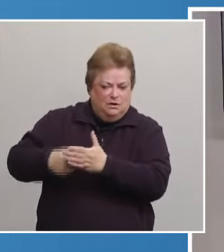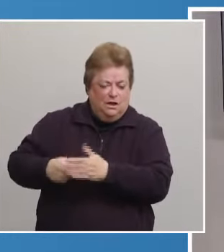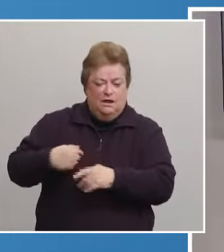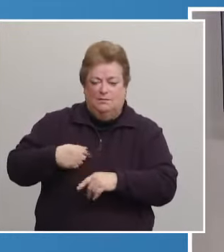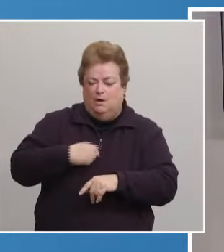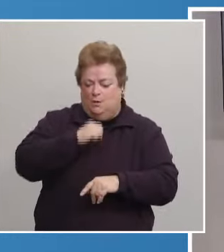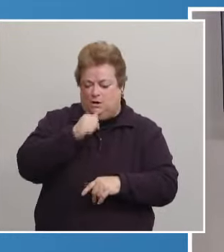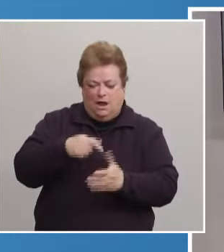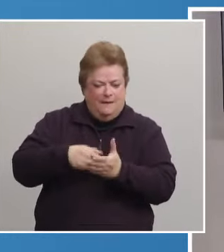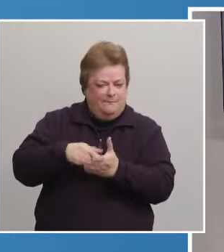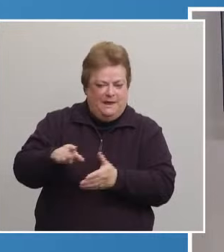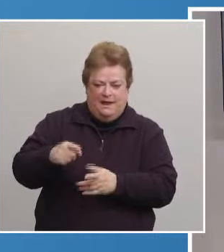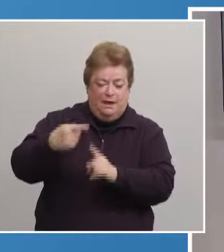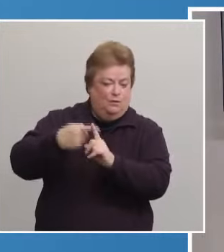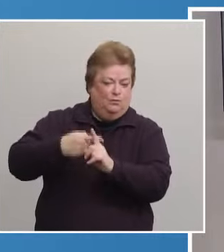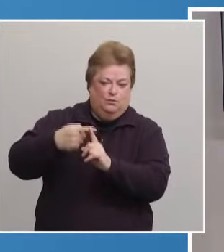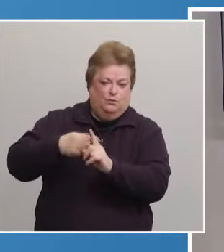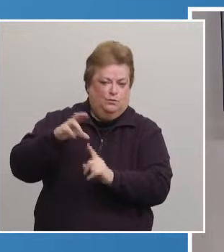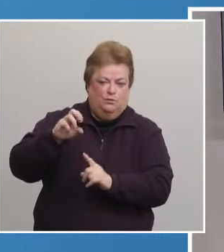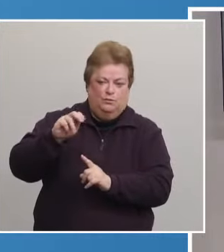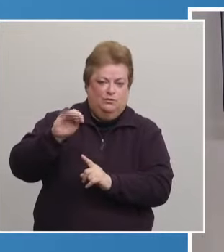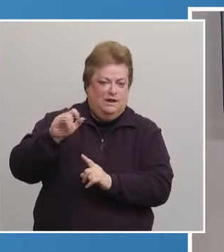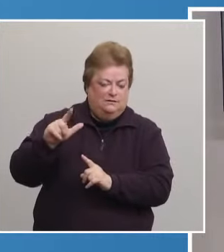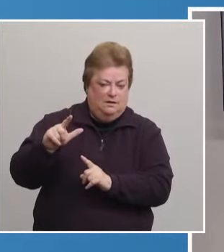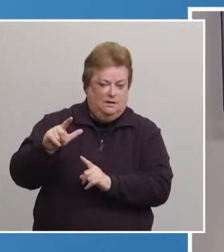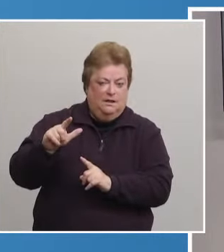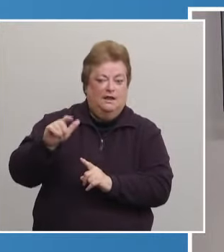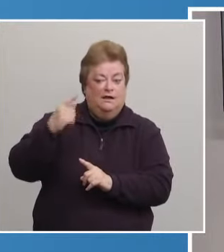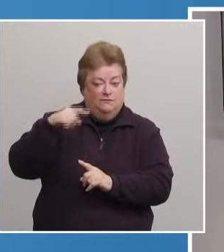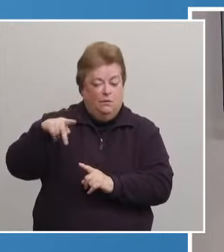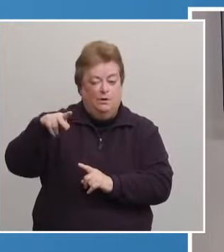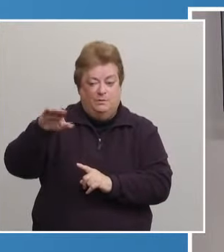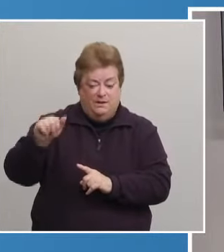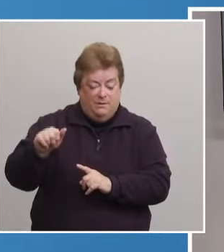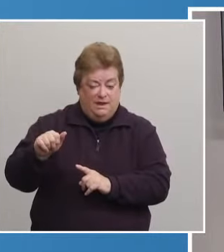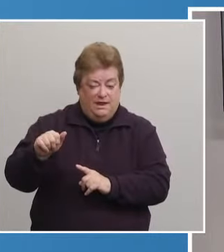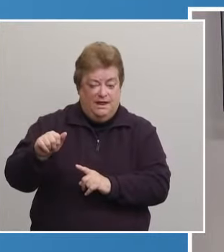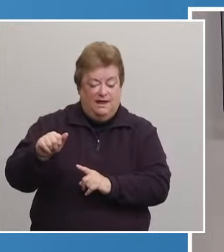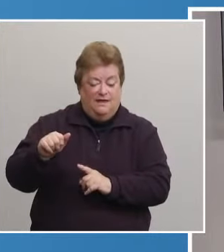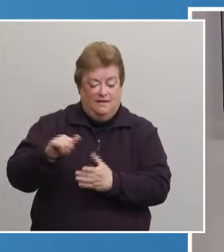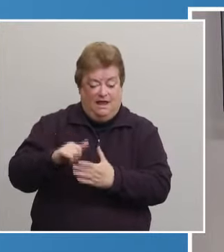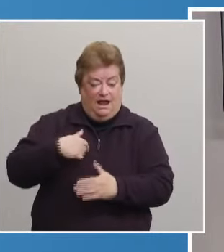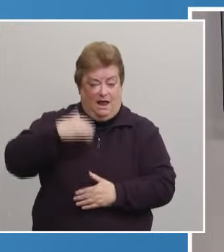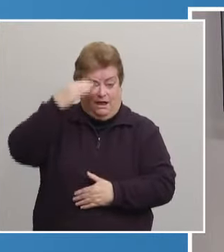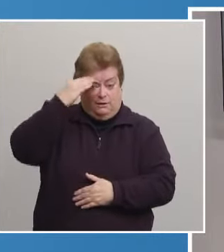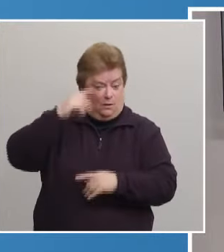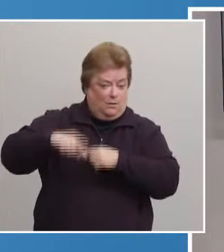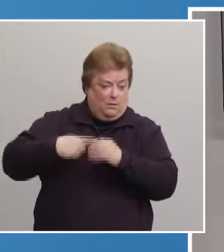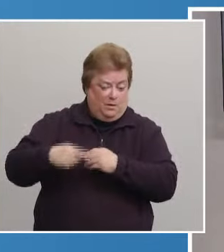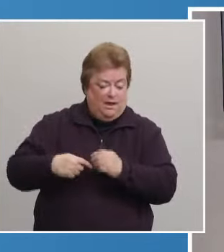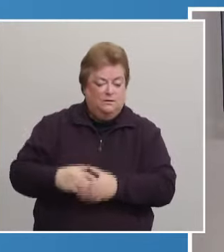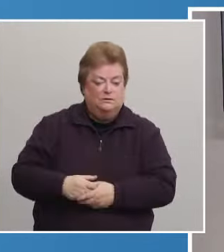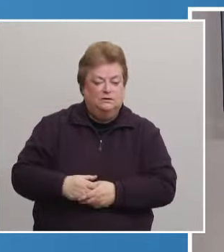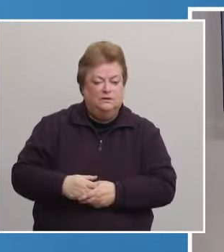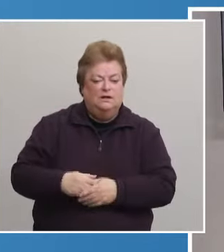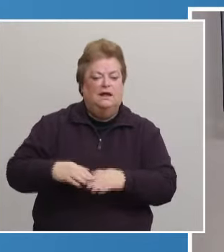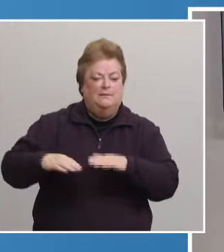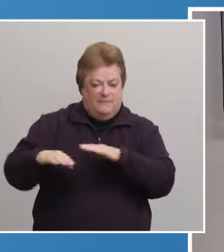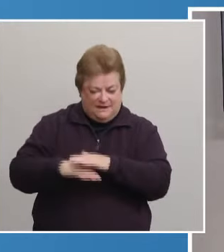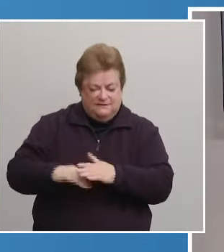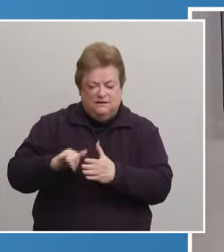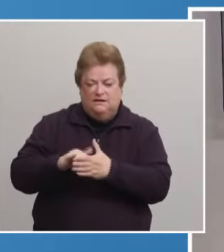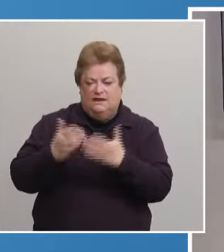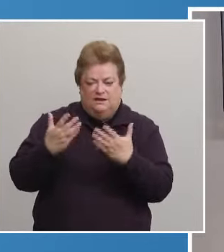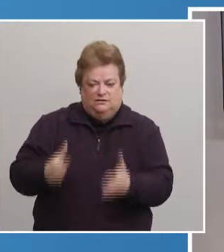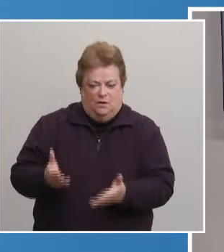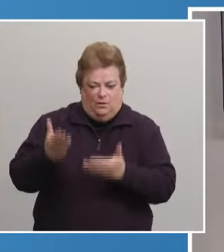rental, um, at the arena that I'm aware of at all, um, at this time. It's just basically that it's there.